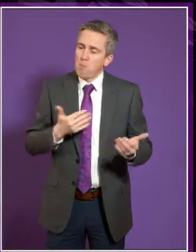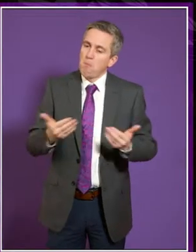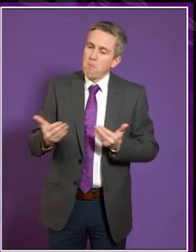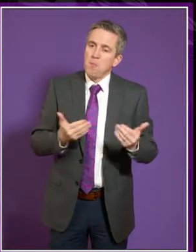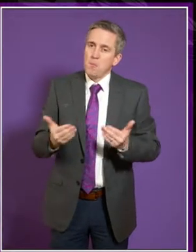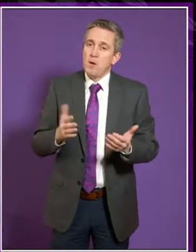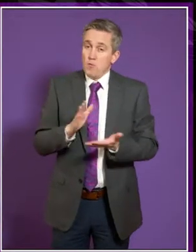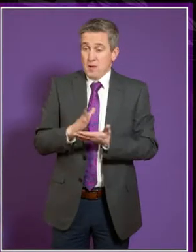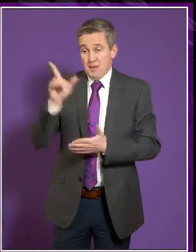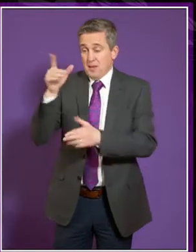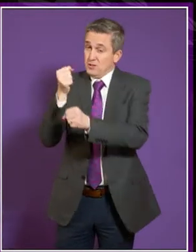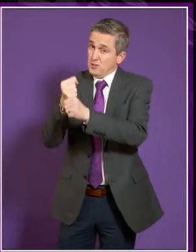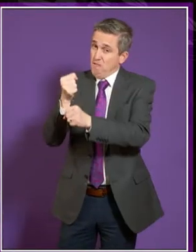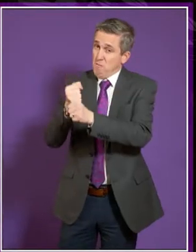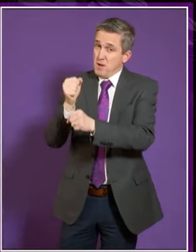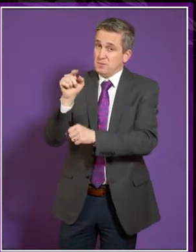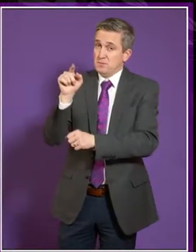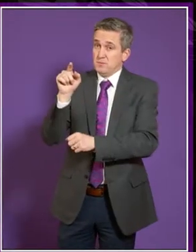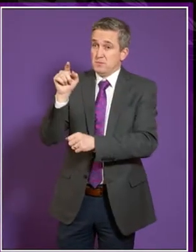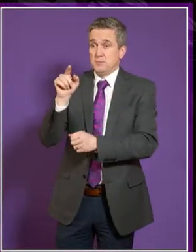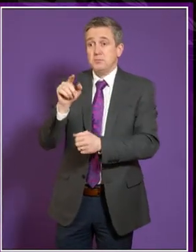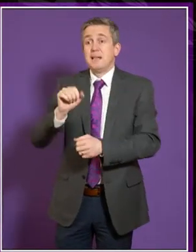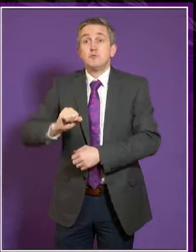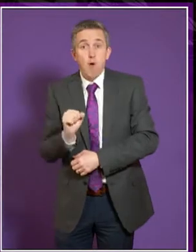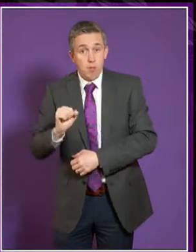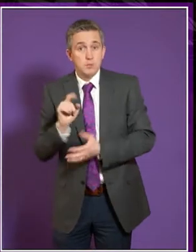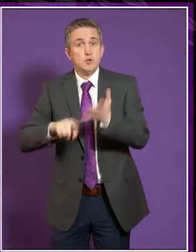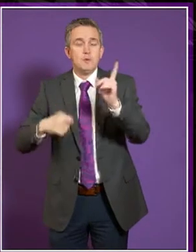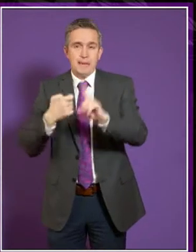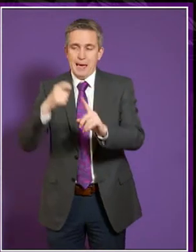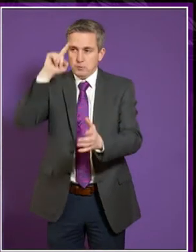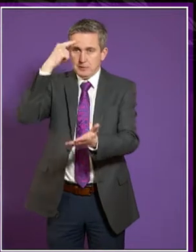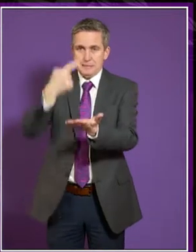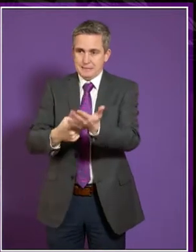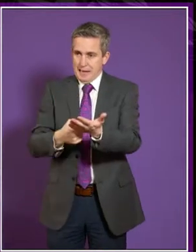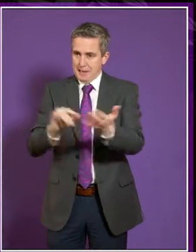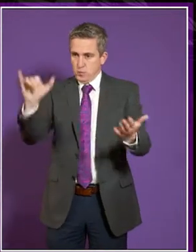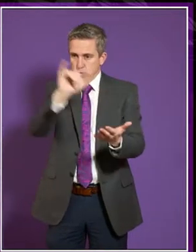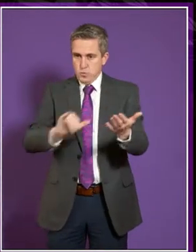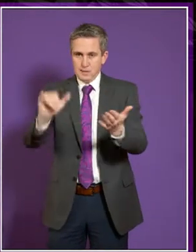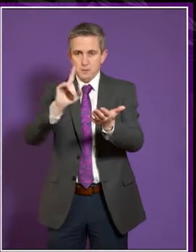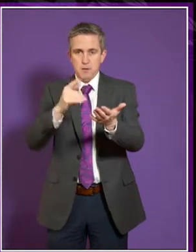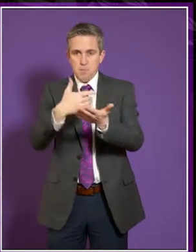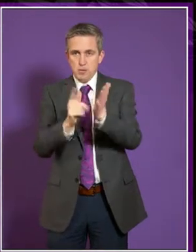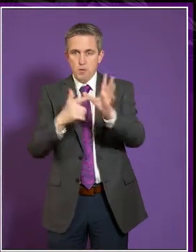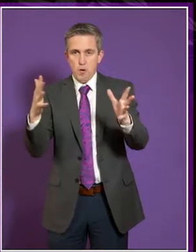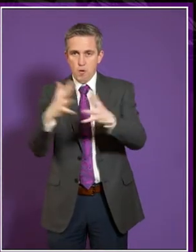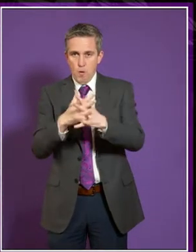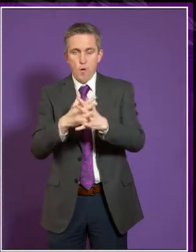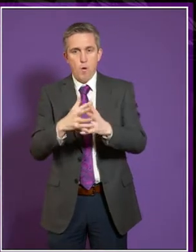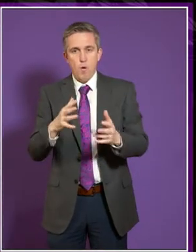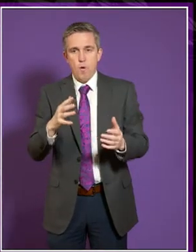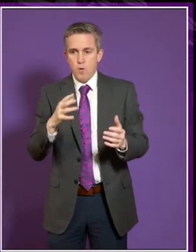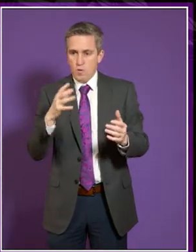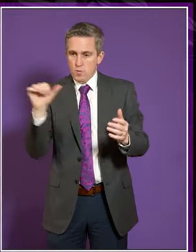would be very much for governments, both in Scotland and the UK, to decide which bits in the long term, you know, once things are